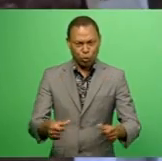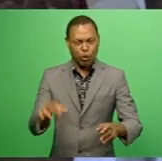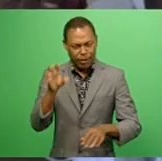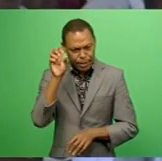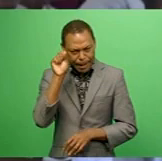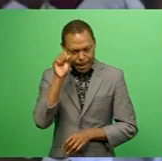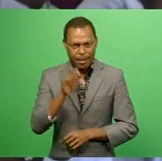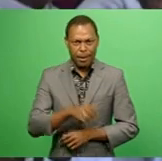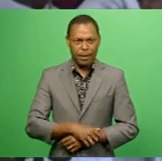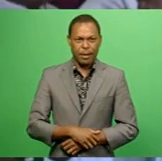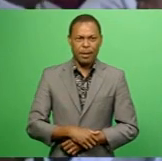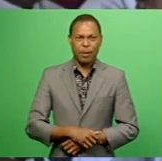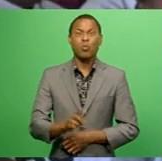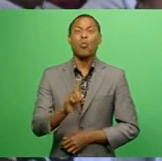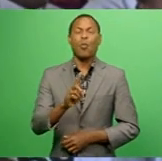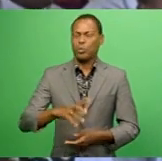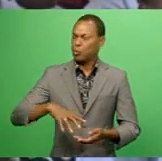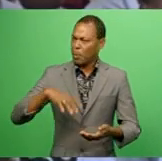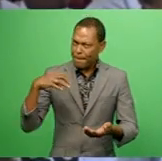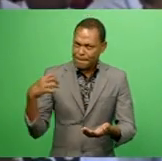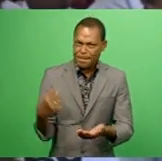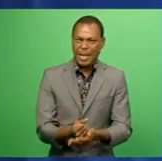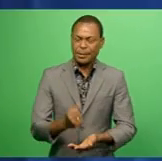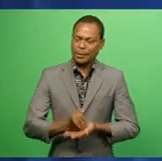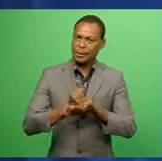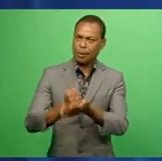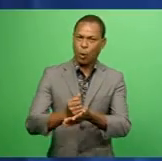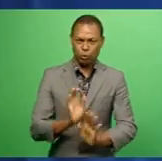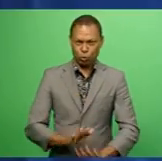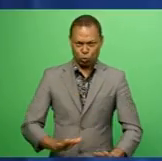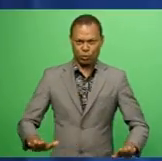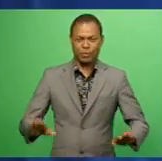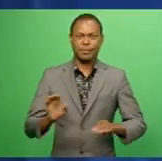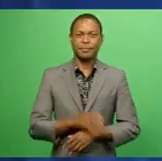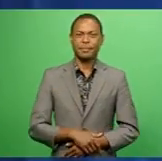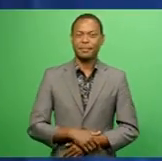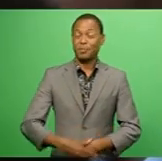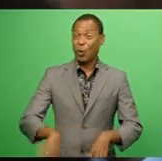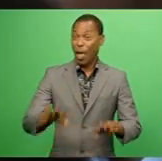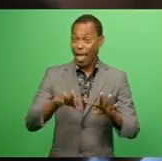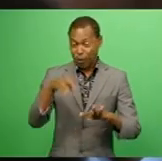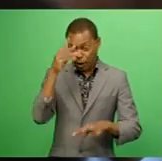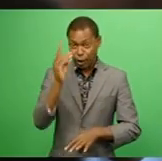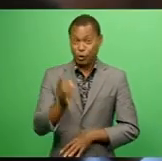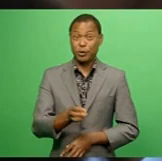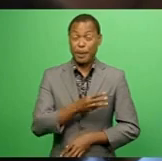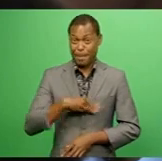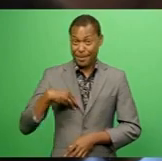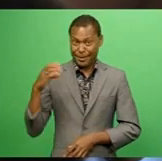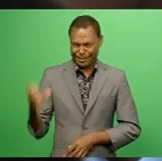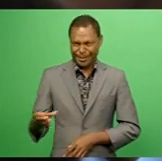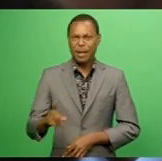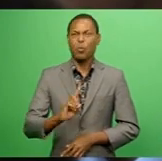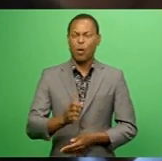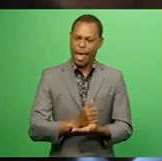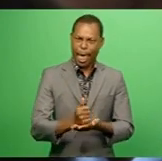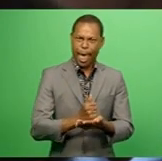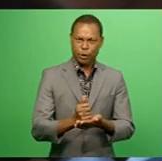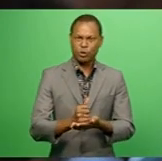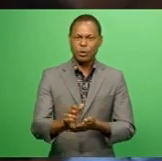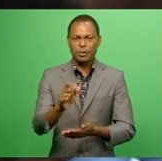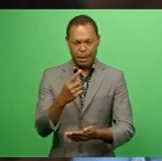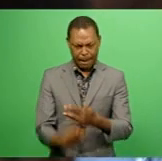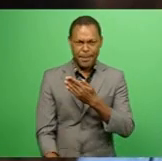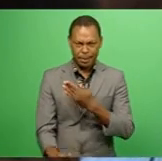that we must support our children. The Education Minister says action will be taken against those